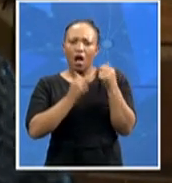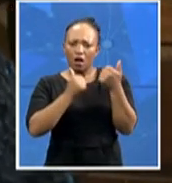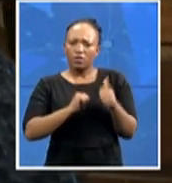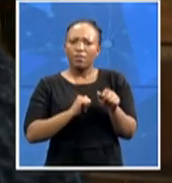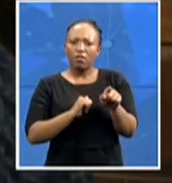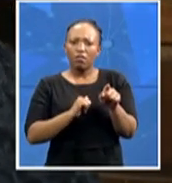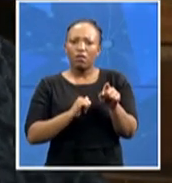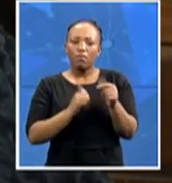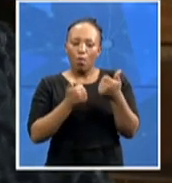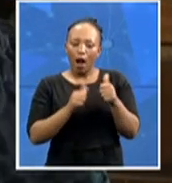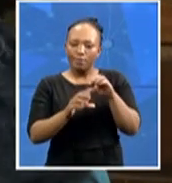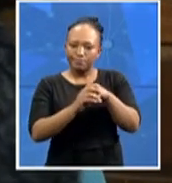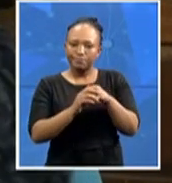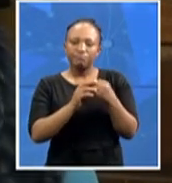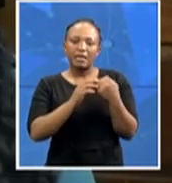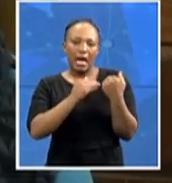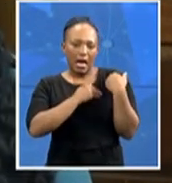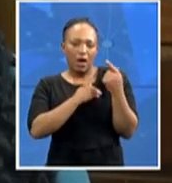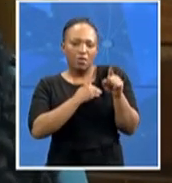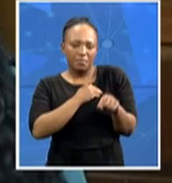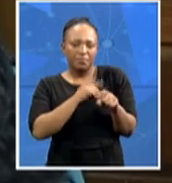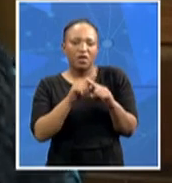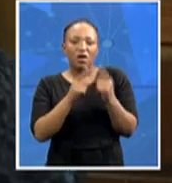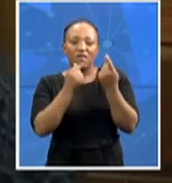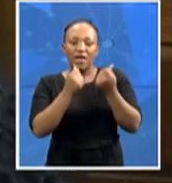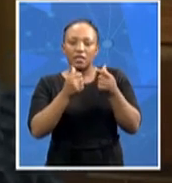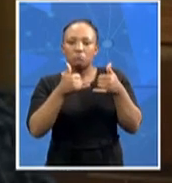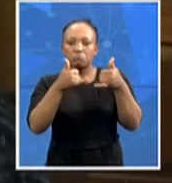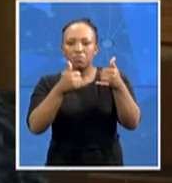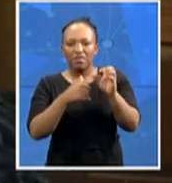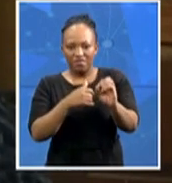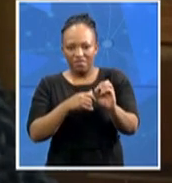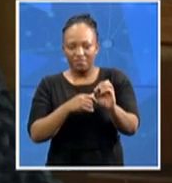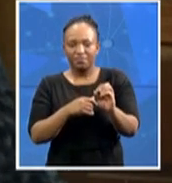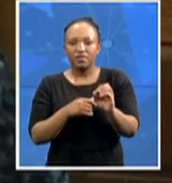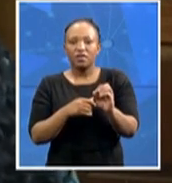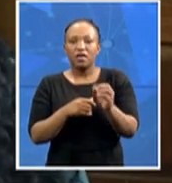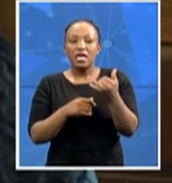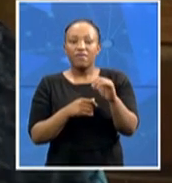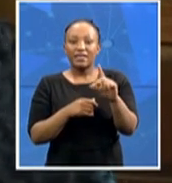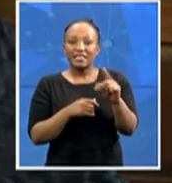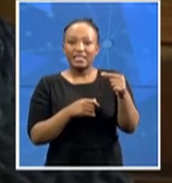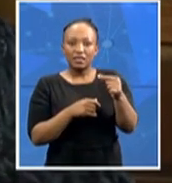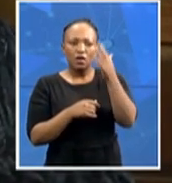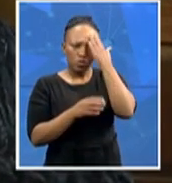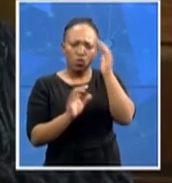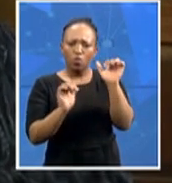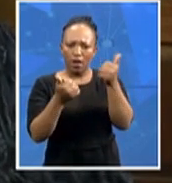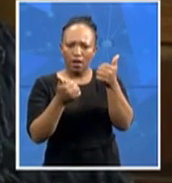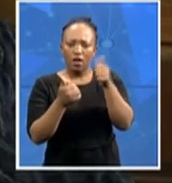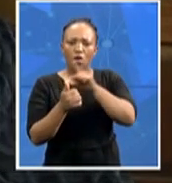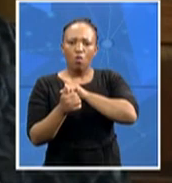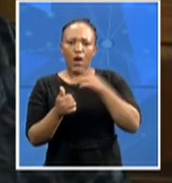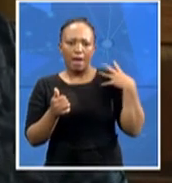contracts in the department. And we are of the view that if the Director-General knew that the Minister was interfering with this